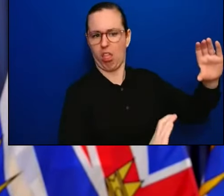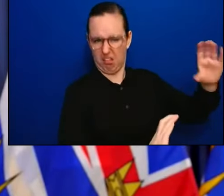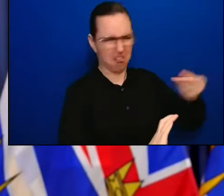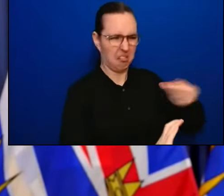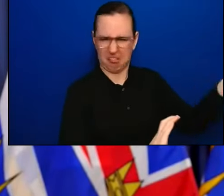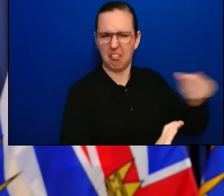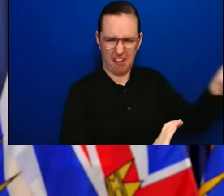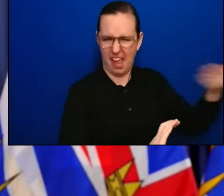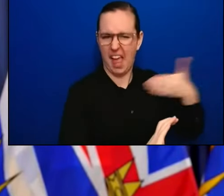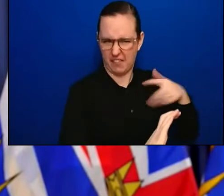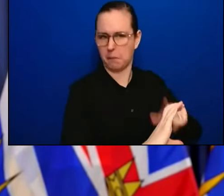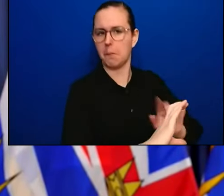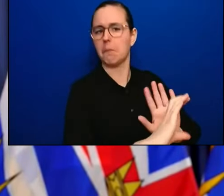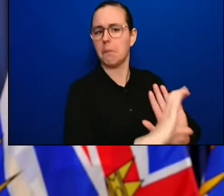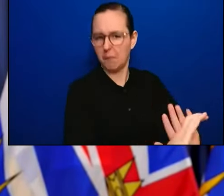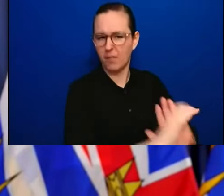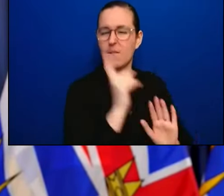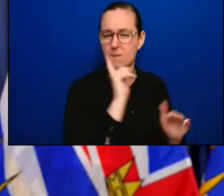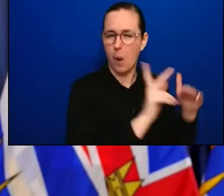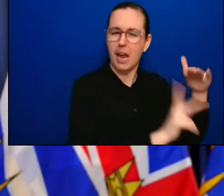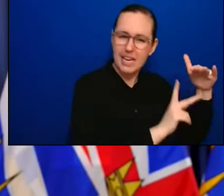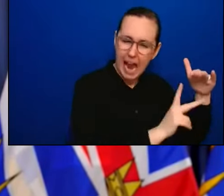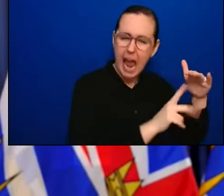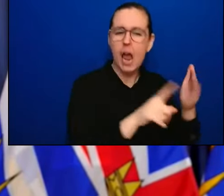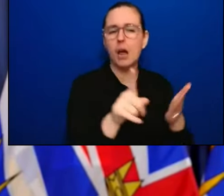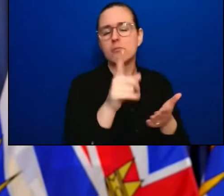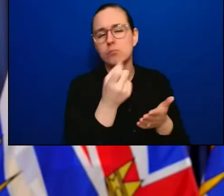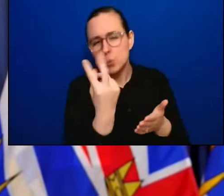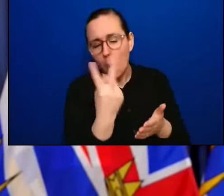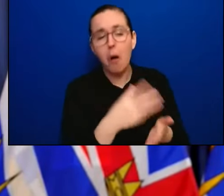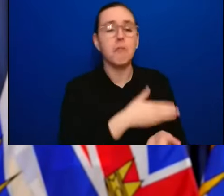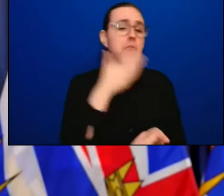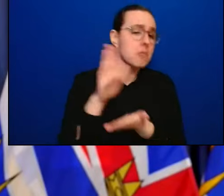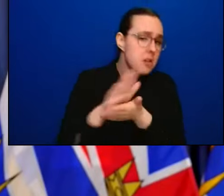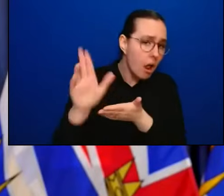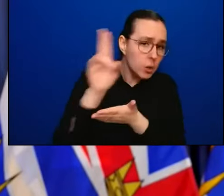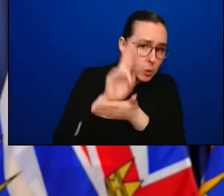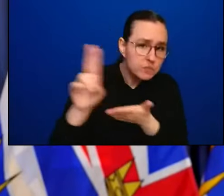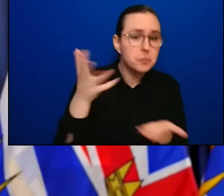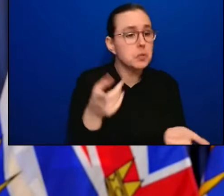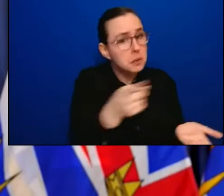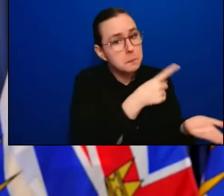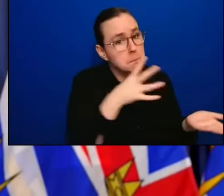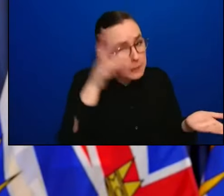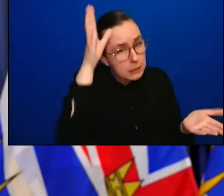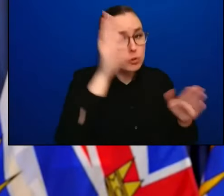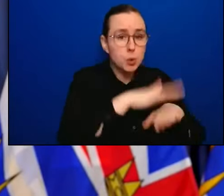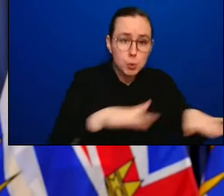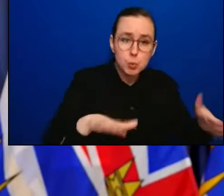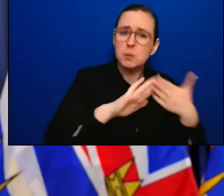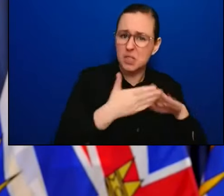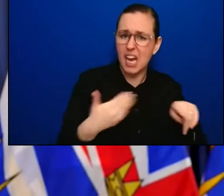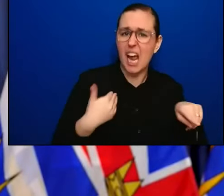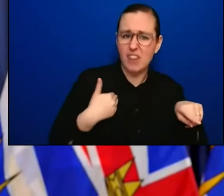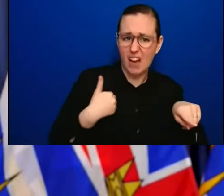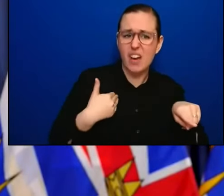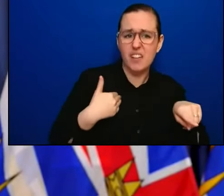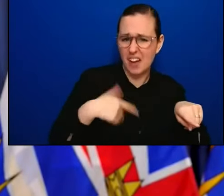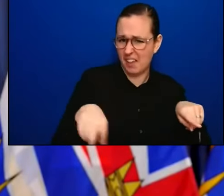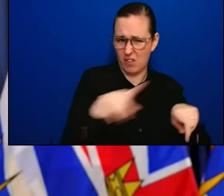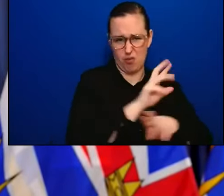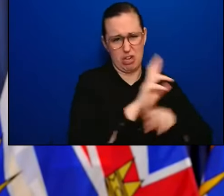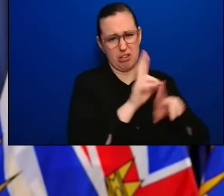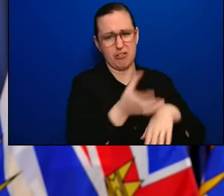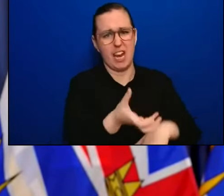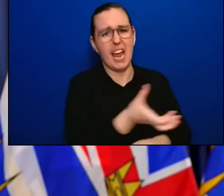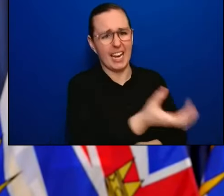in the education system with rapid test parents and children and their community. With rapid tests into the future, the federal